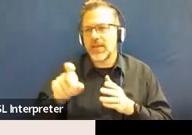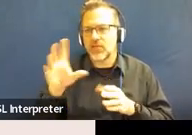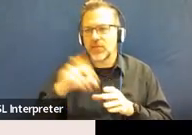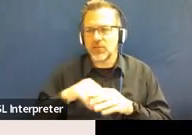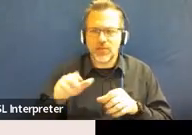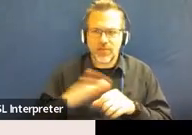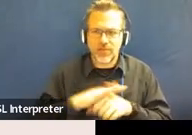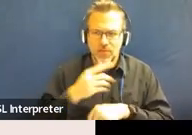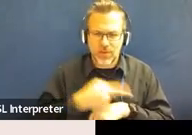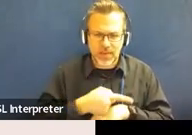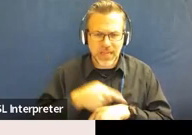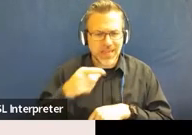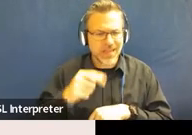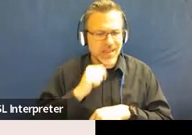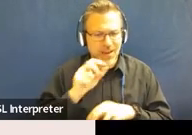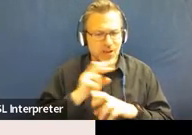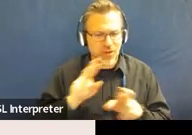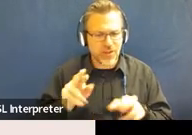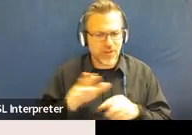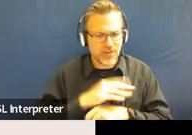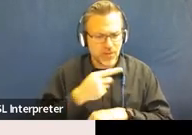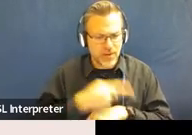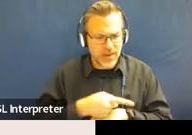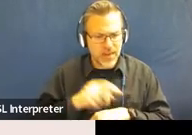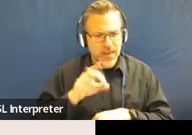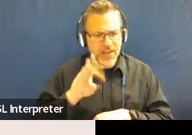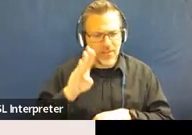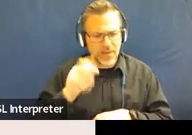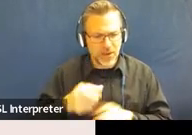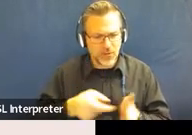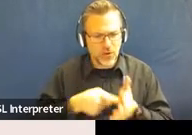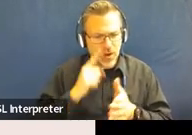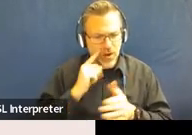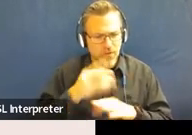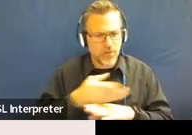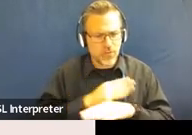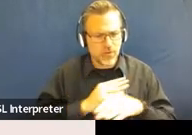days? The child is not ready for full day, FBI required for preschool kids too.